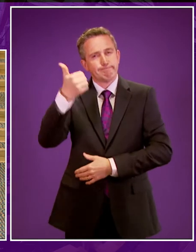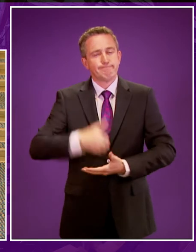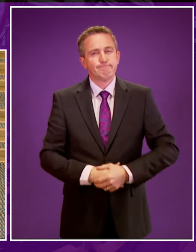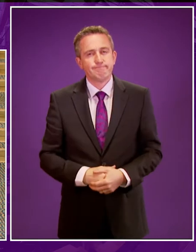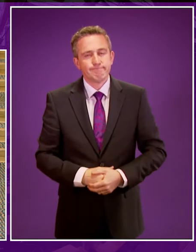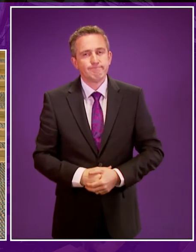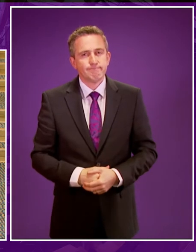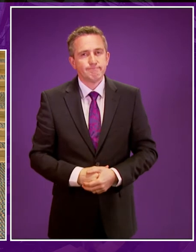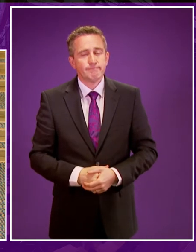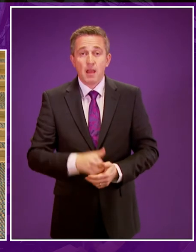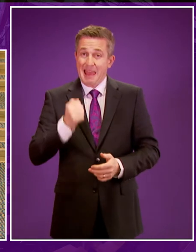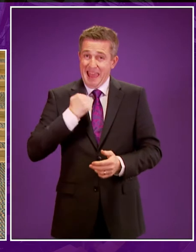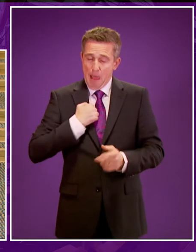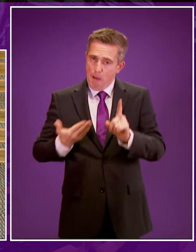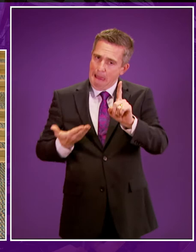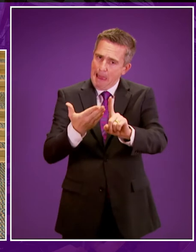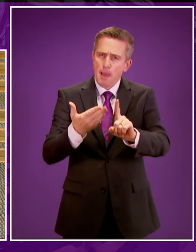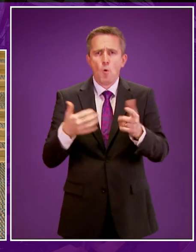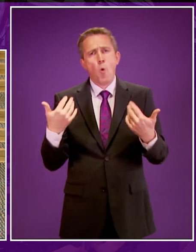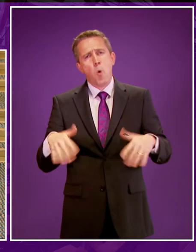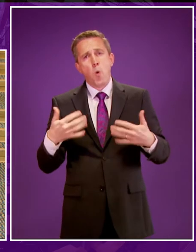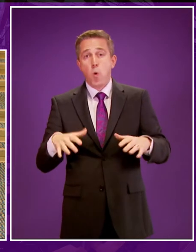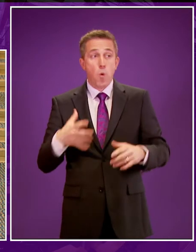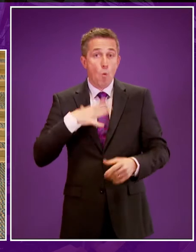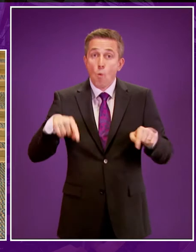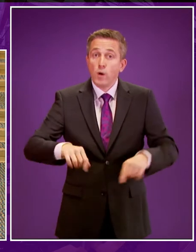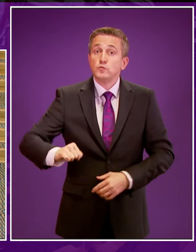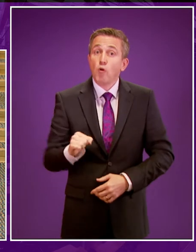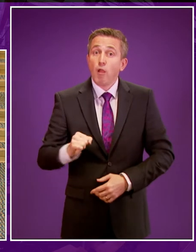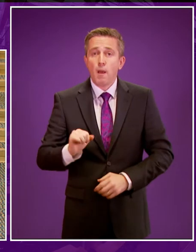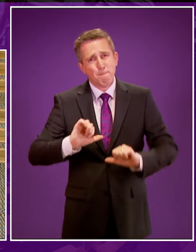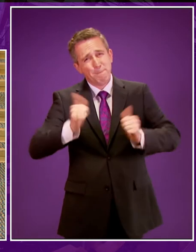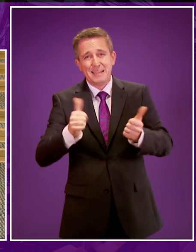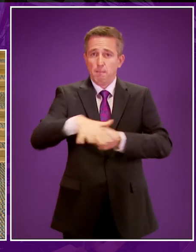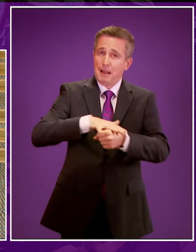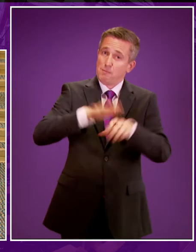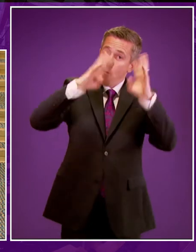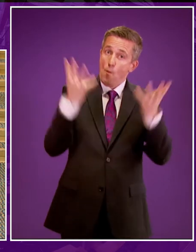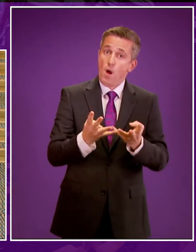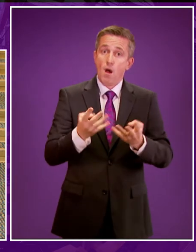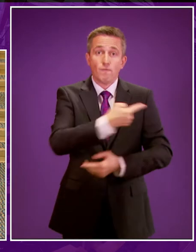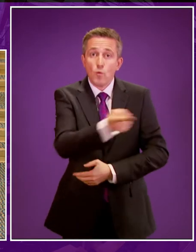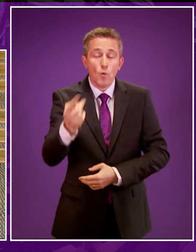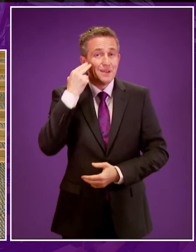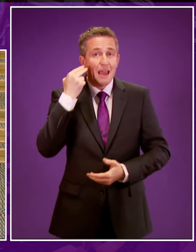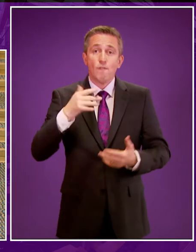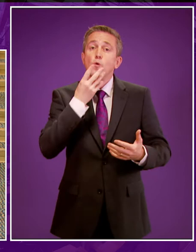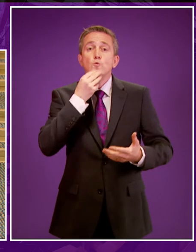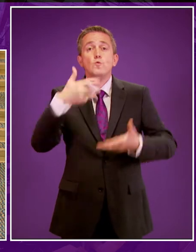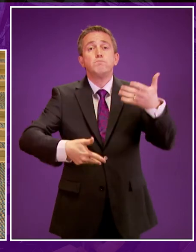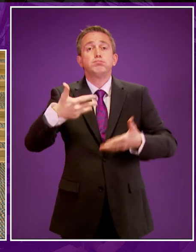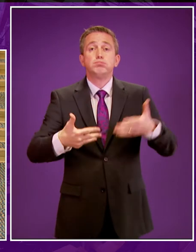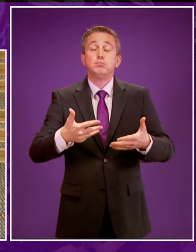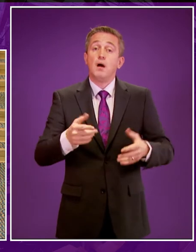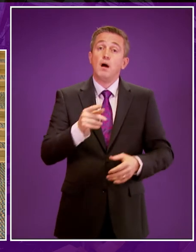Our long-term aim is ambitious. We want to make Scotland the best place in the world for people whose first or preferred language is BSL to live,